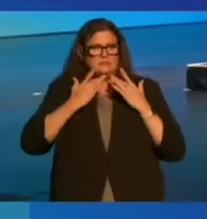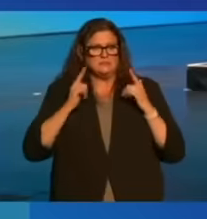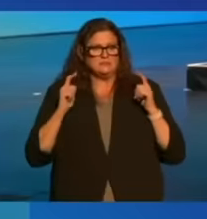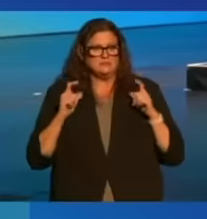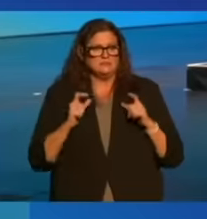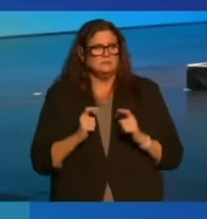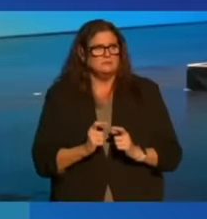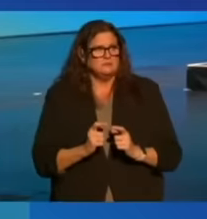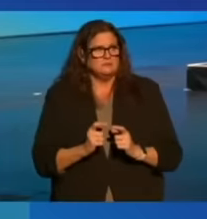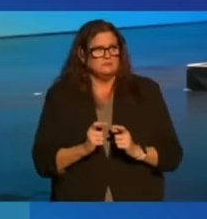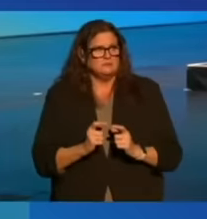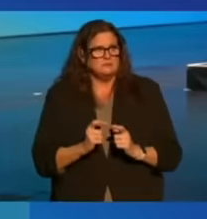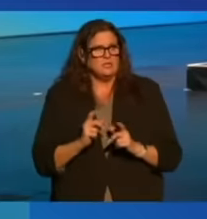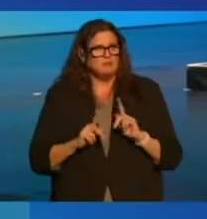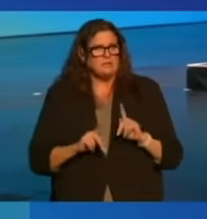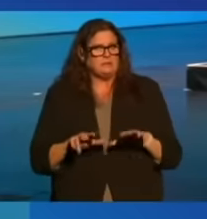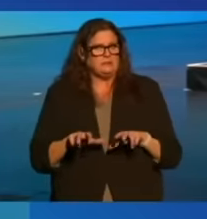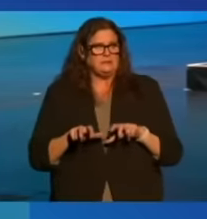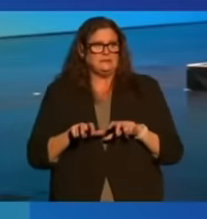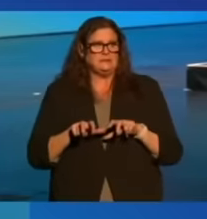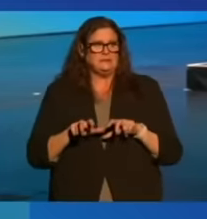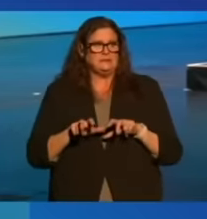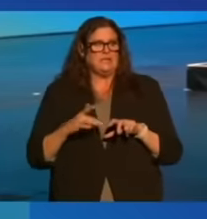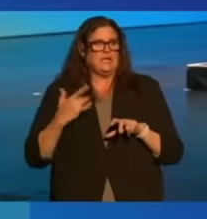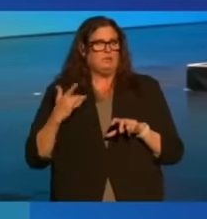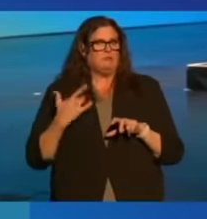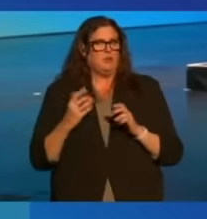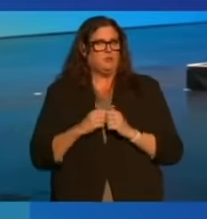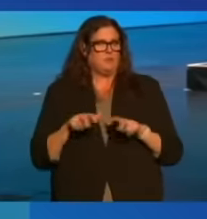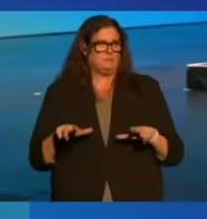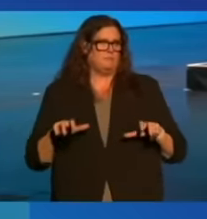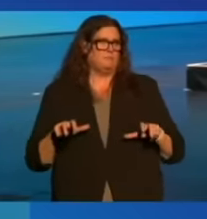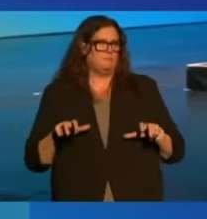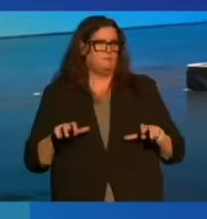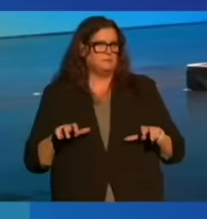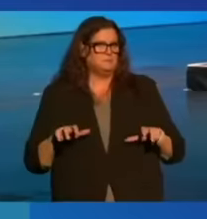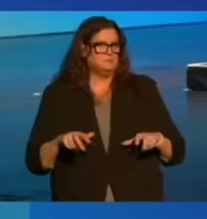people start feeling a little more selfish.